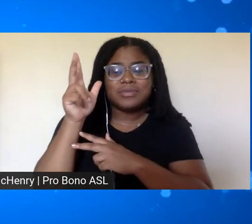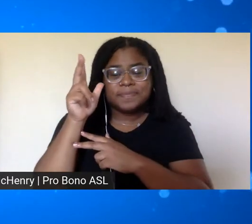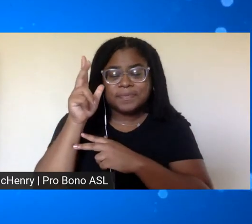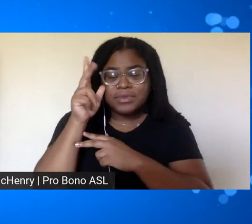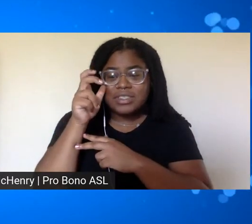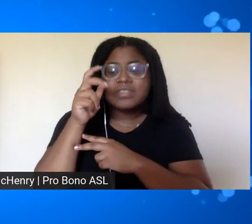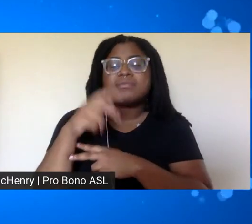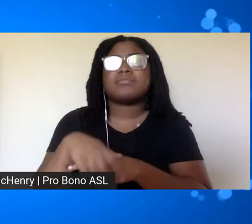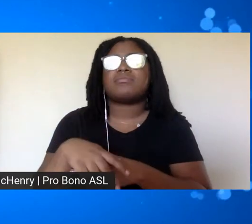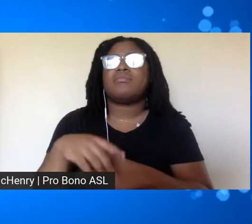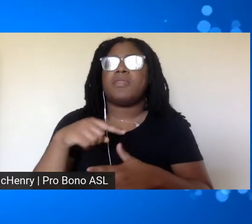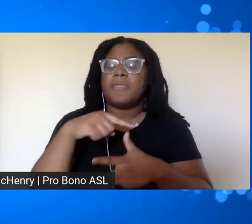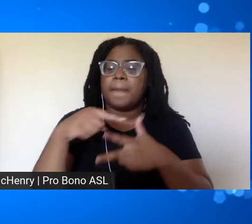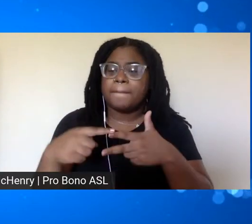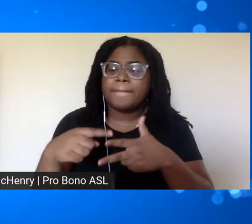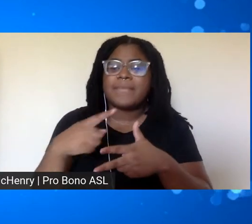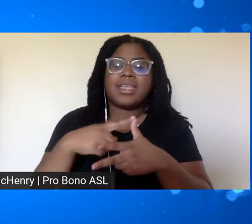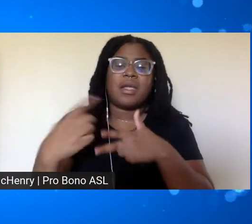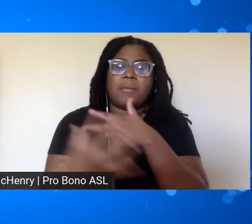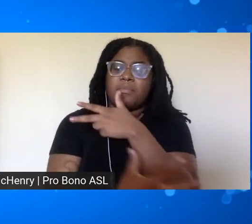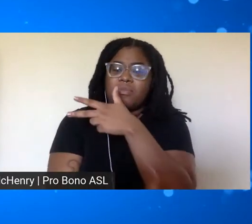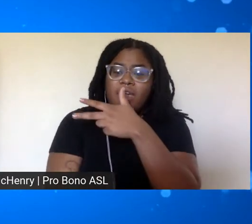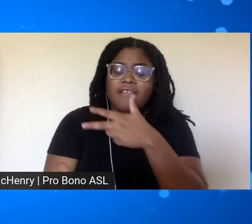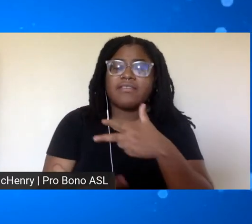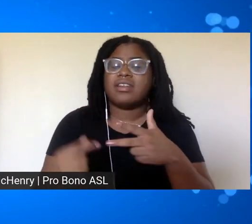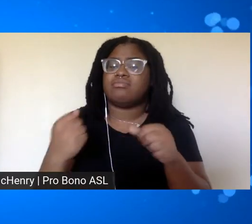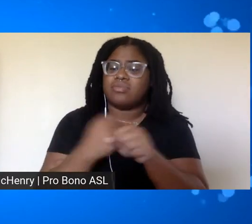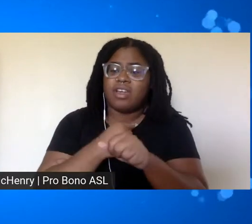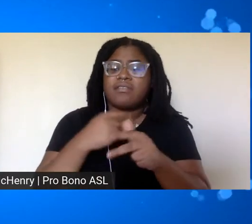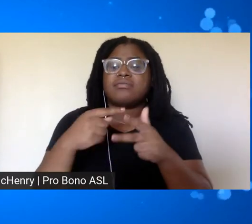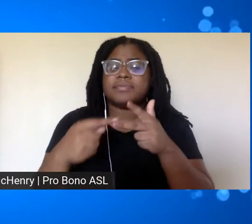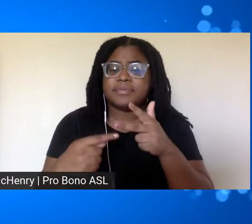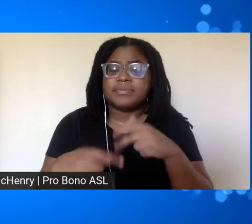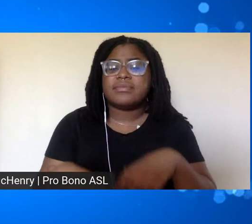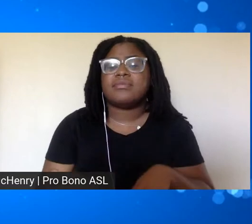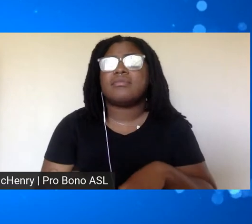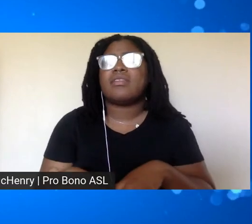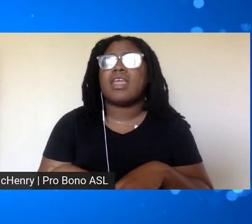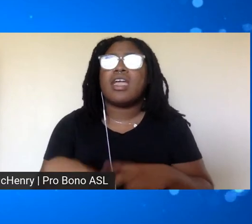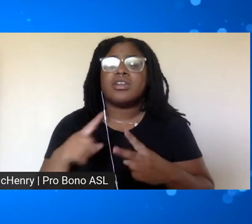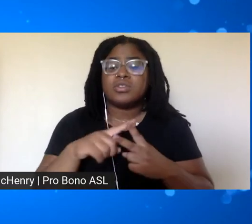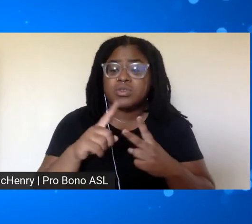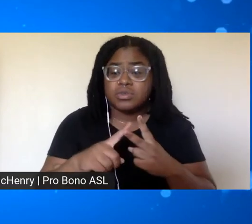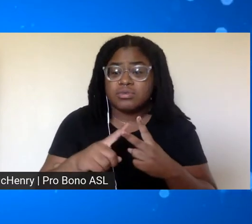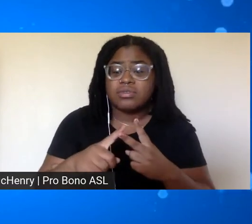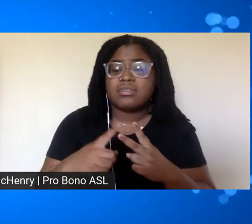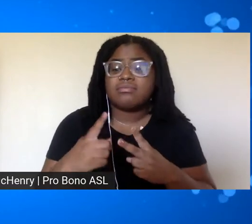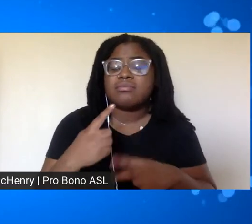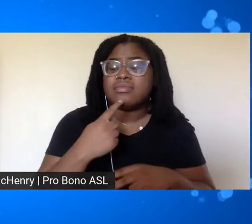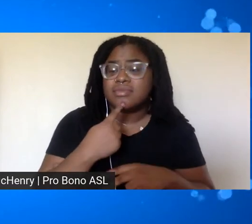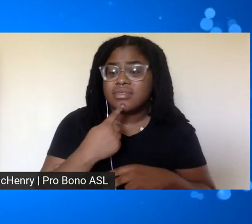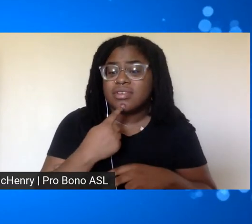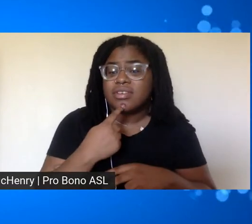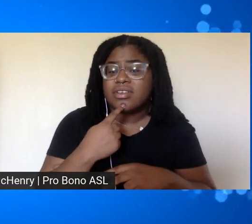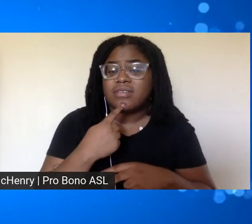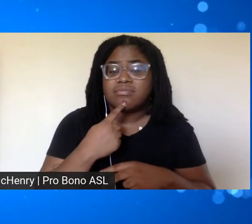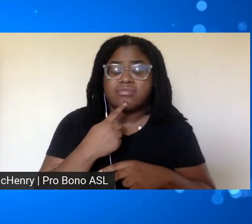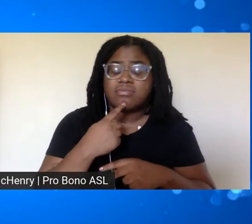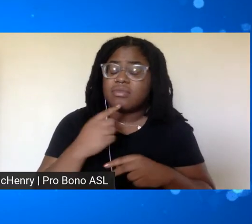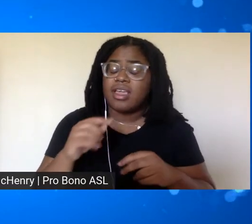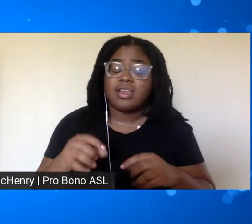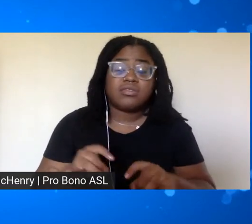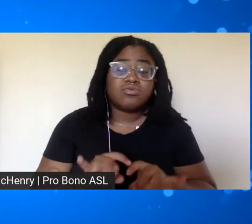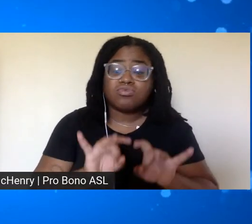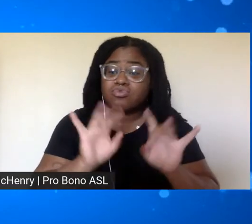militarism and poverty or as he in one place one to two places called it extreme materialism so